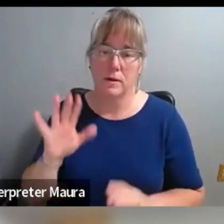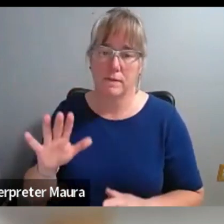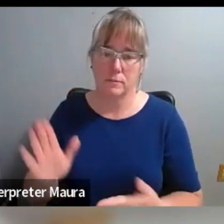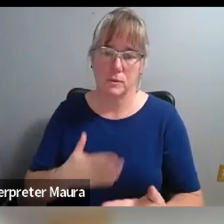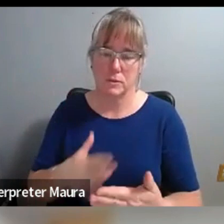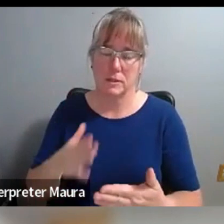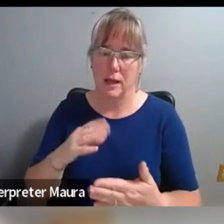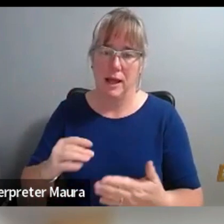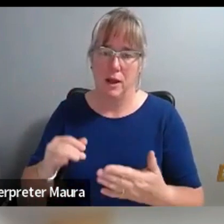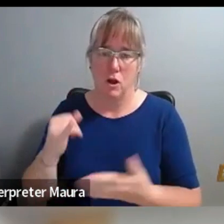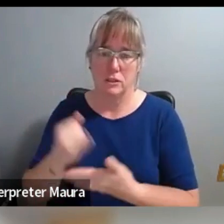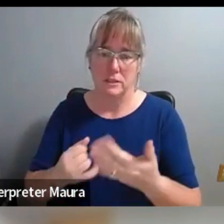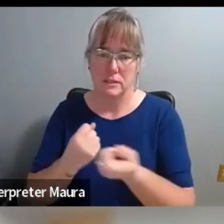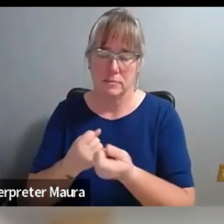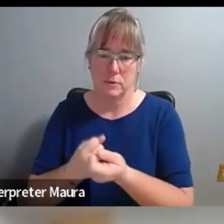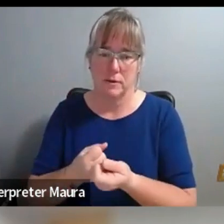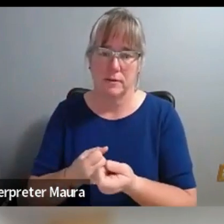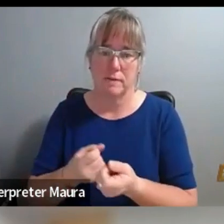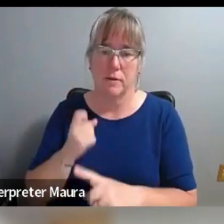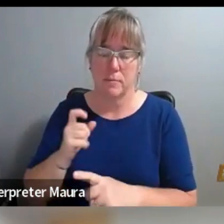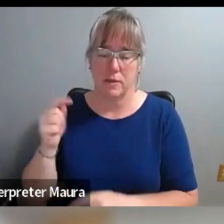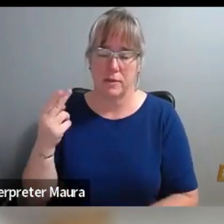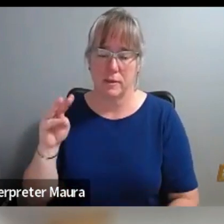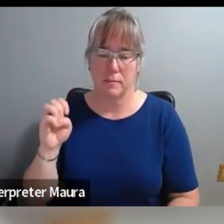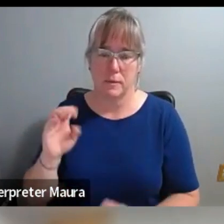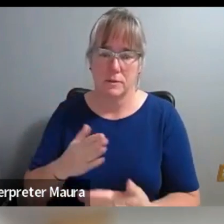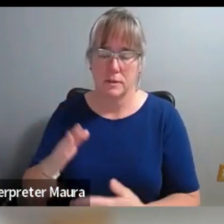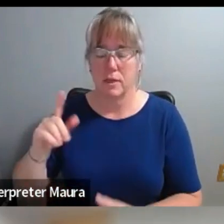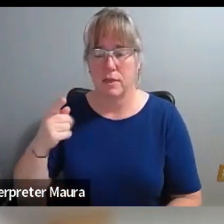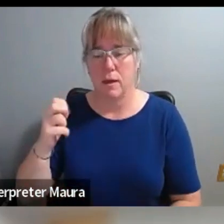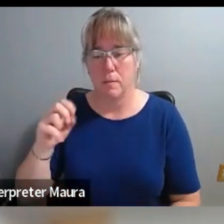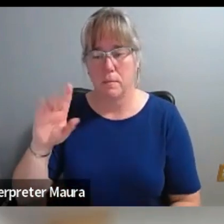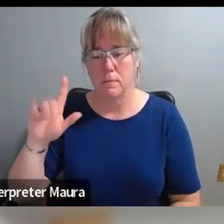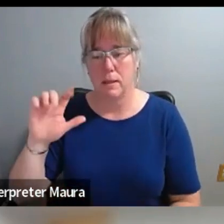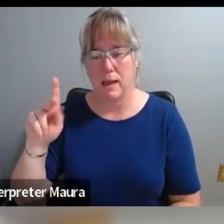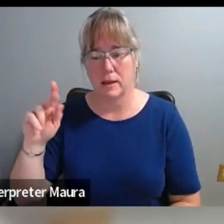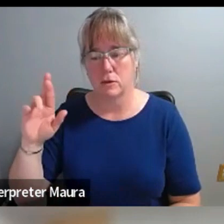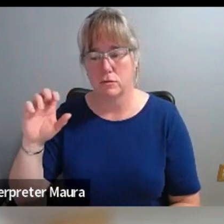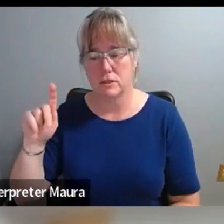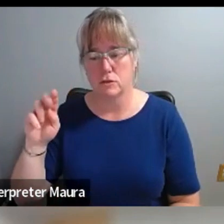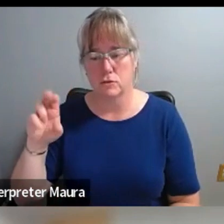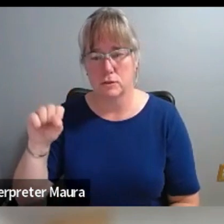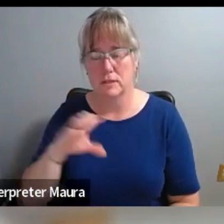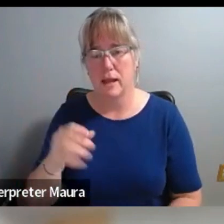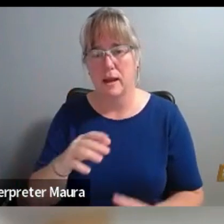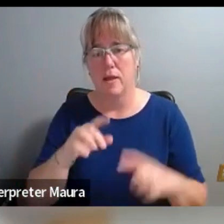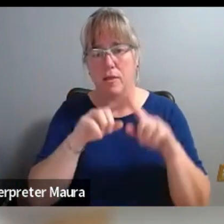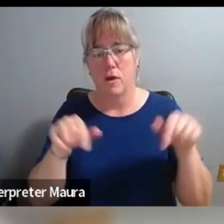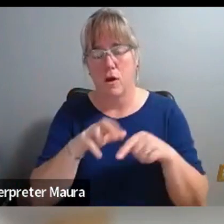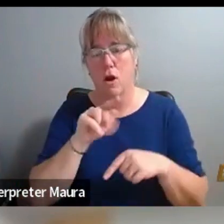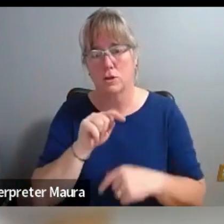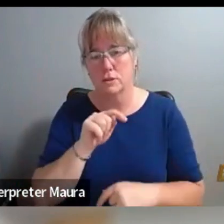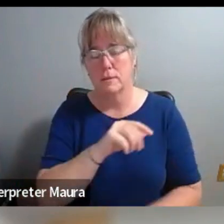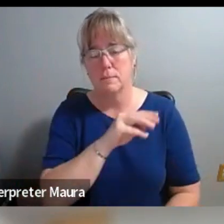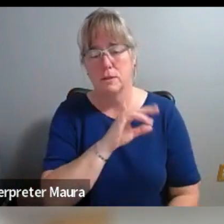and artistic support we had with our theme music by the Black Creatures, and our cover art by Michelle and Angie Dreyer